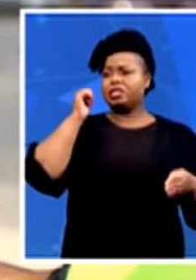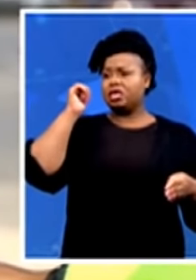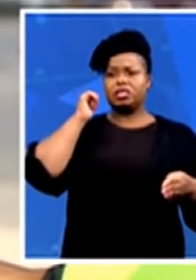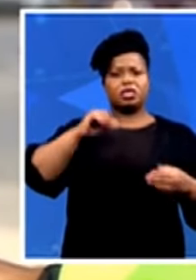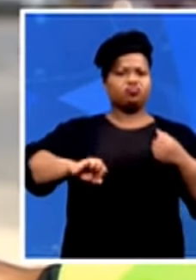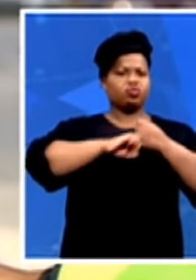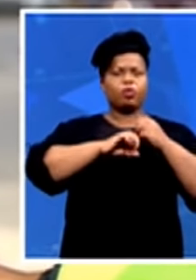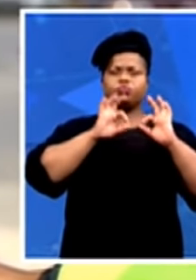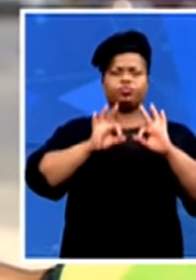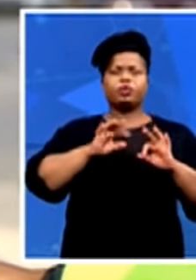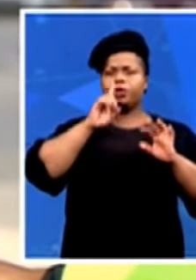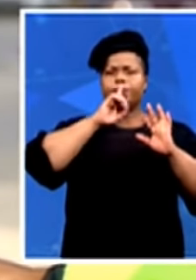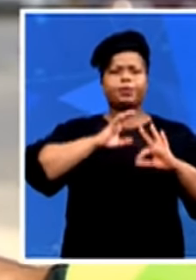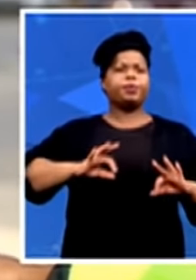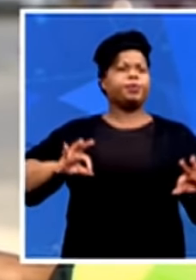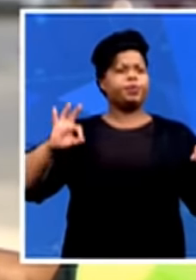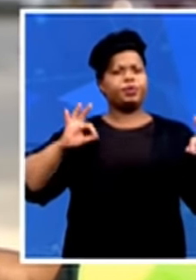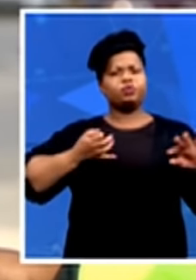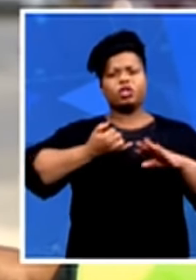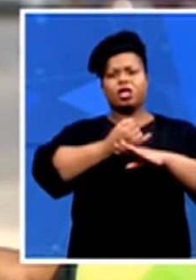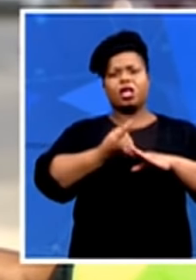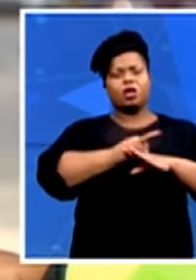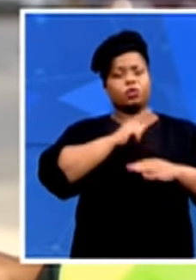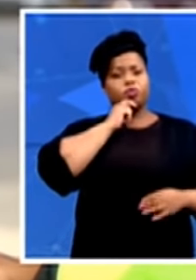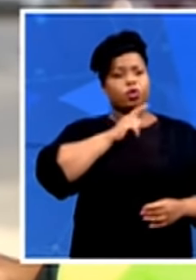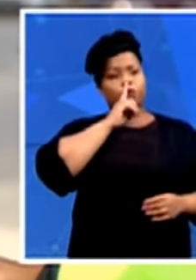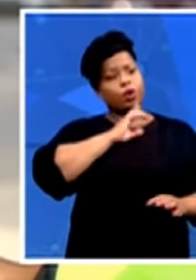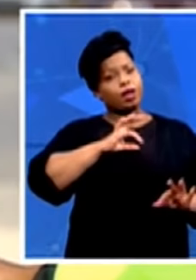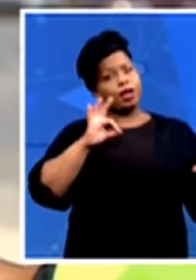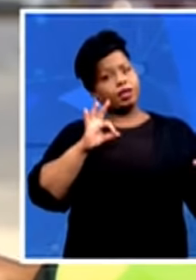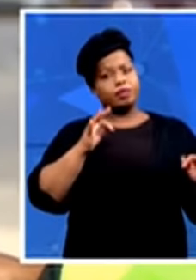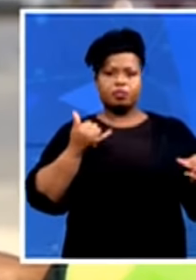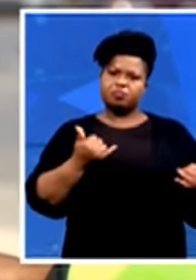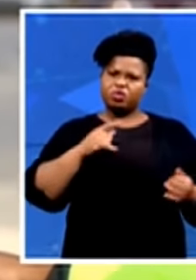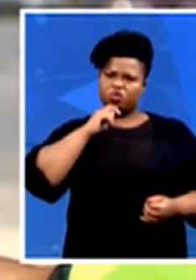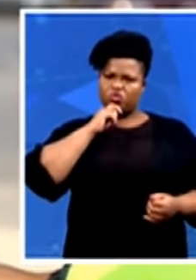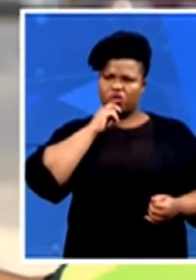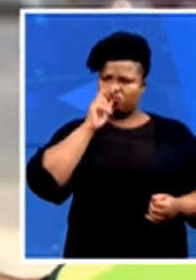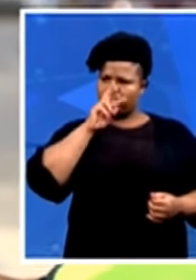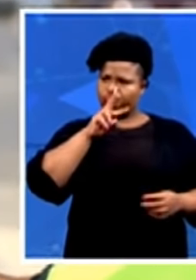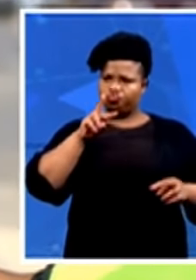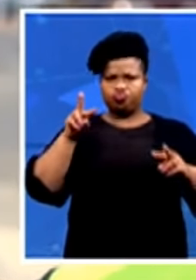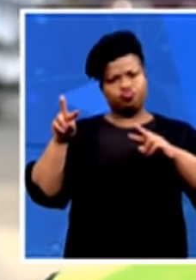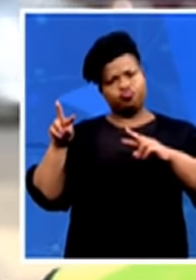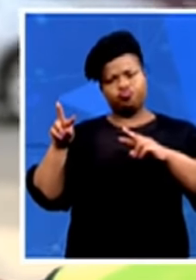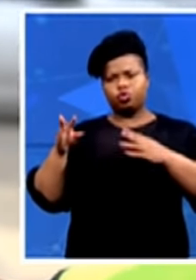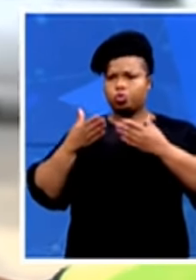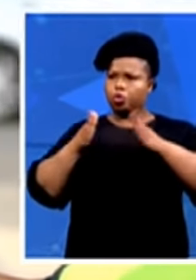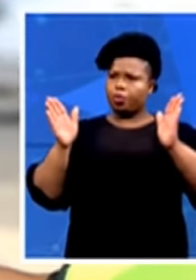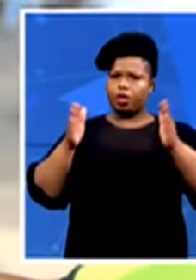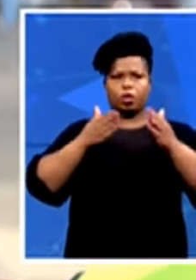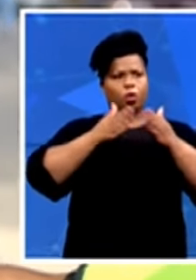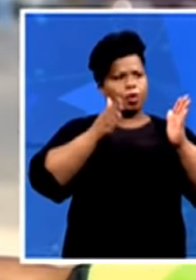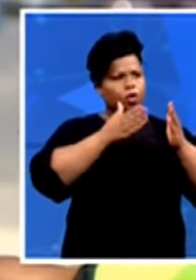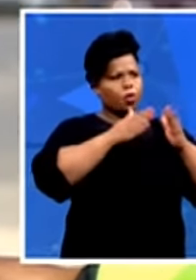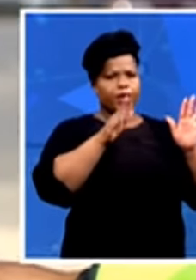hours. So then this morning, we looked at it and we saw we opened the entrances. We didn't change the system. We went to open